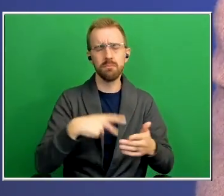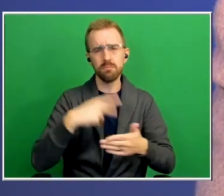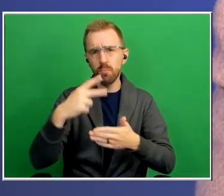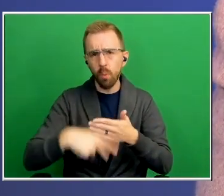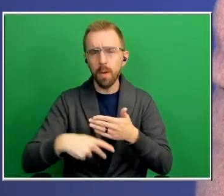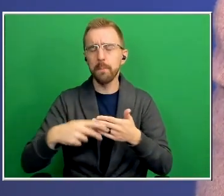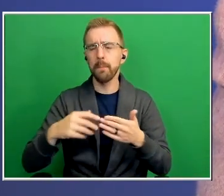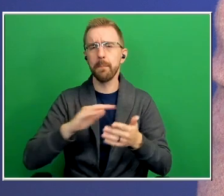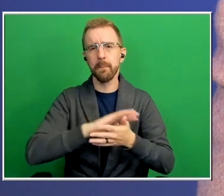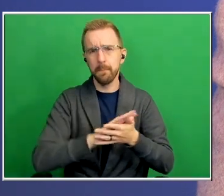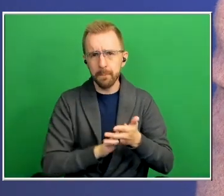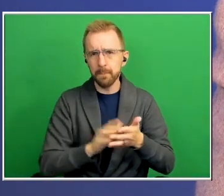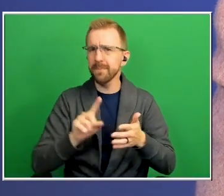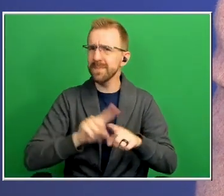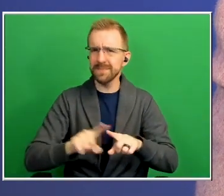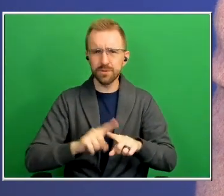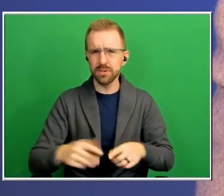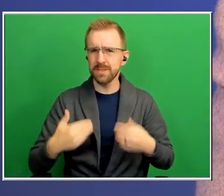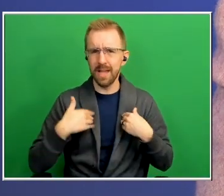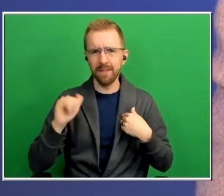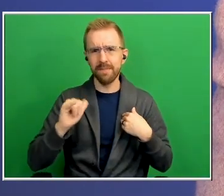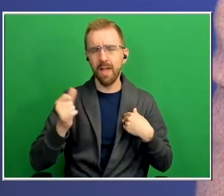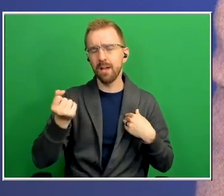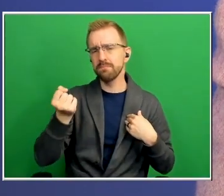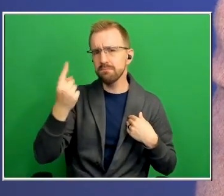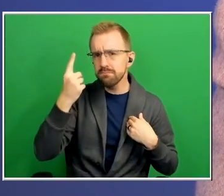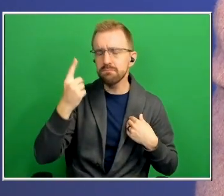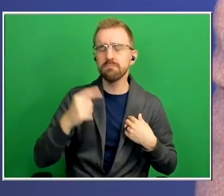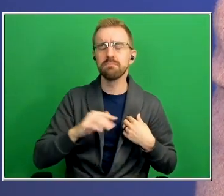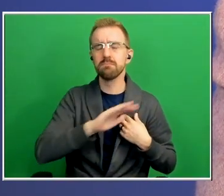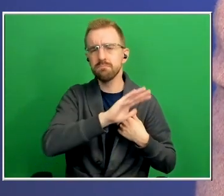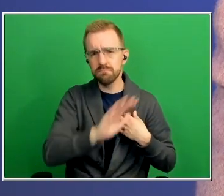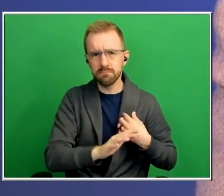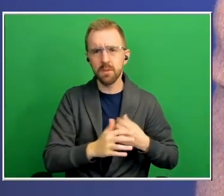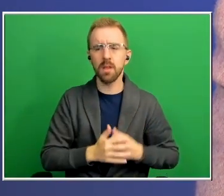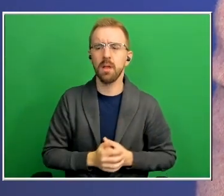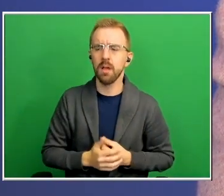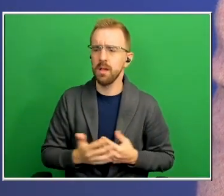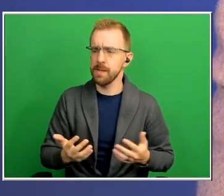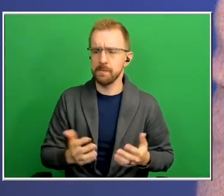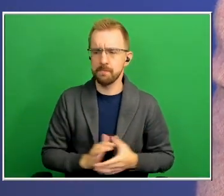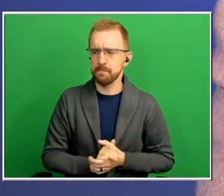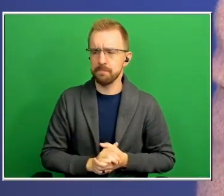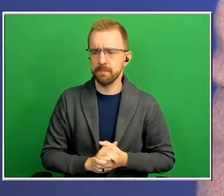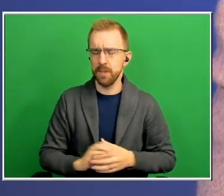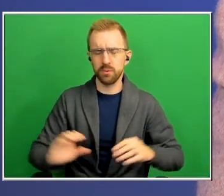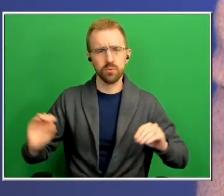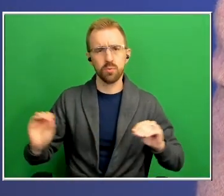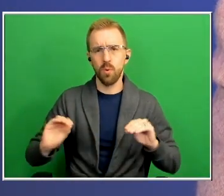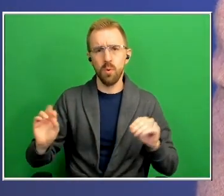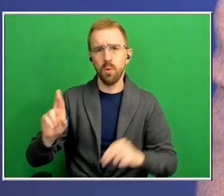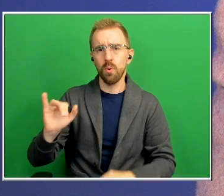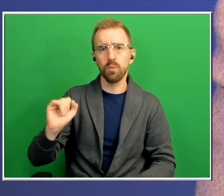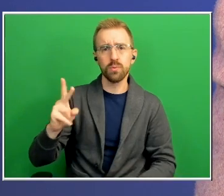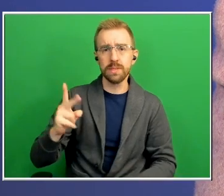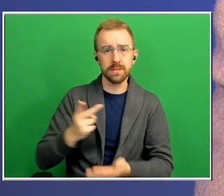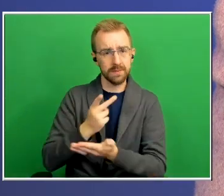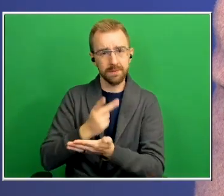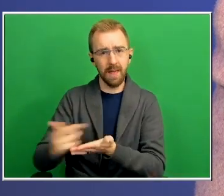programs that understand um and uh there is no risk of failure here